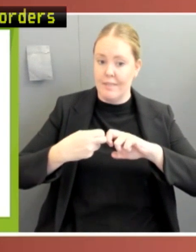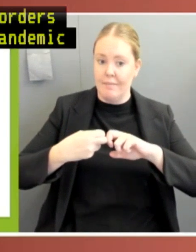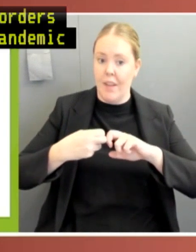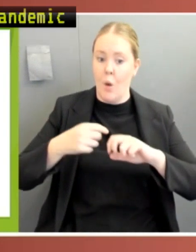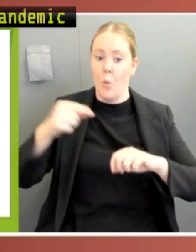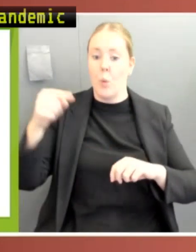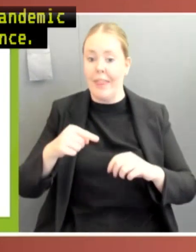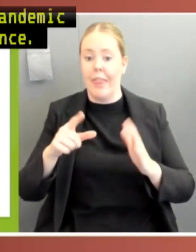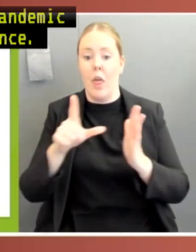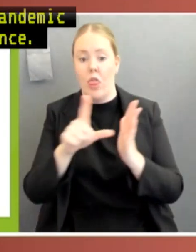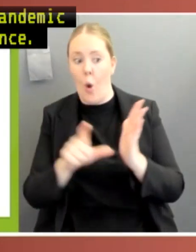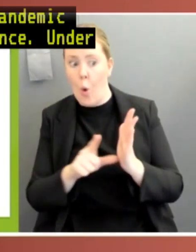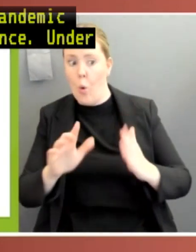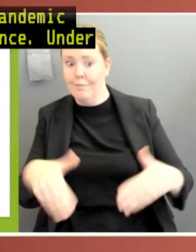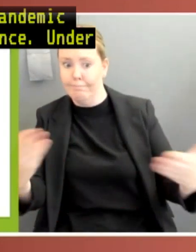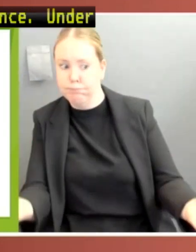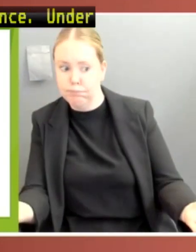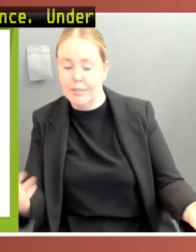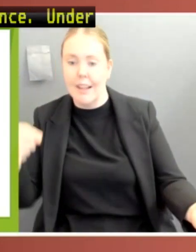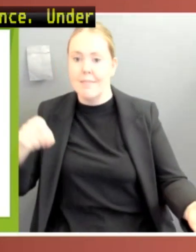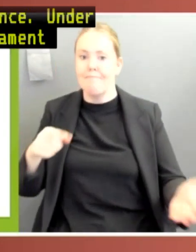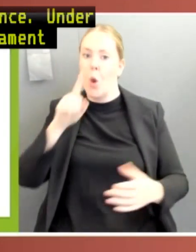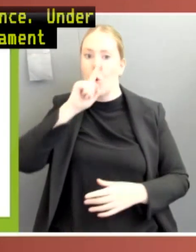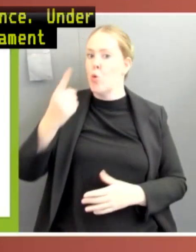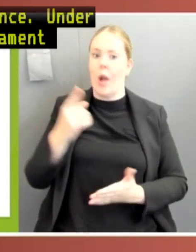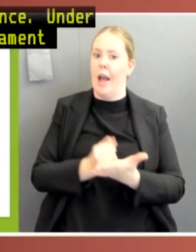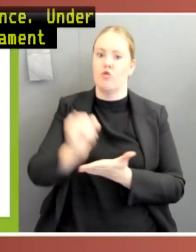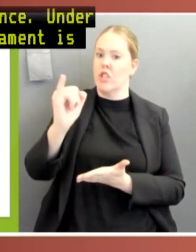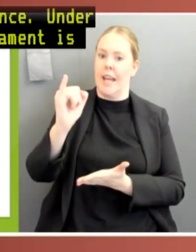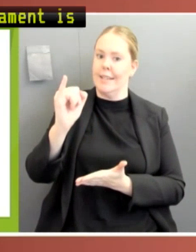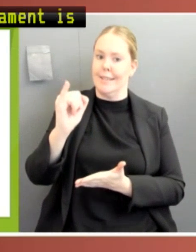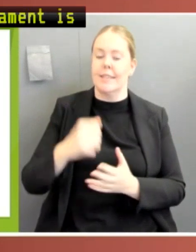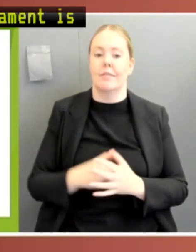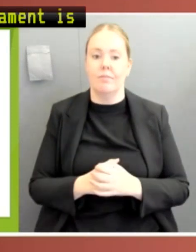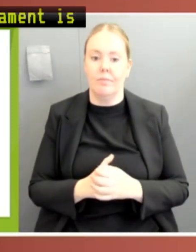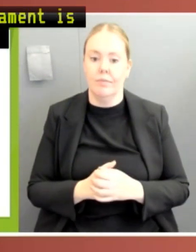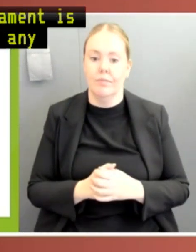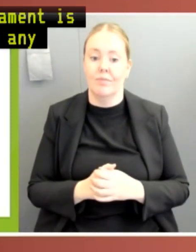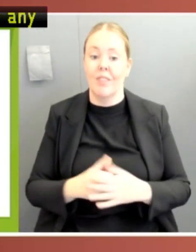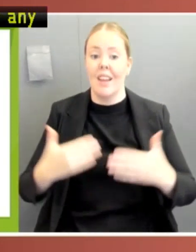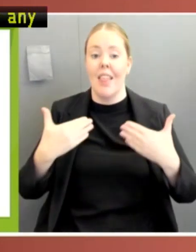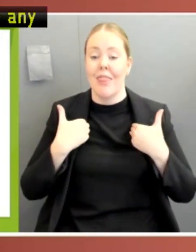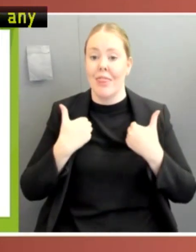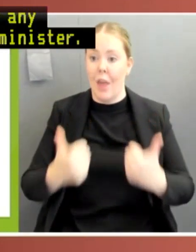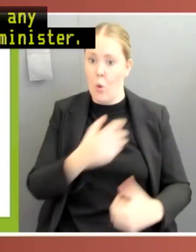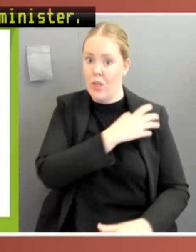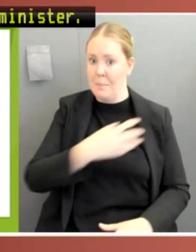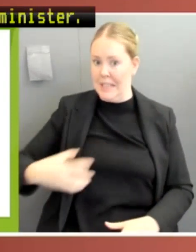Parliament prevented from disallowing any determination made by the Minister. Most remarkably, the Health Minister can make determinations that override other laws.